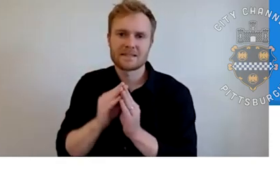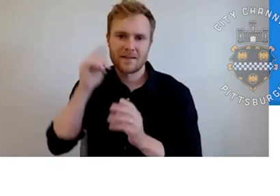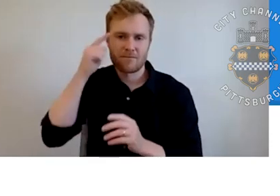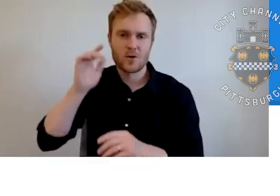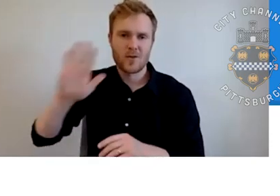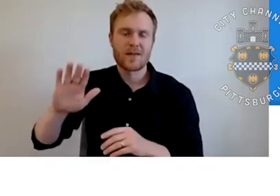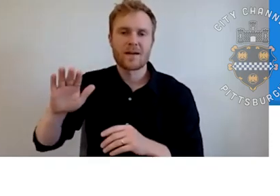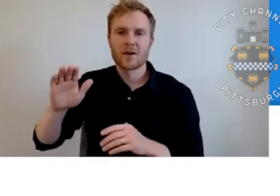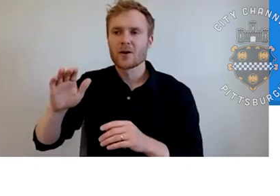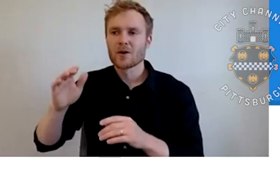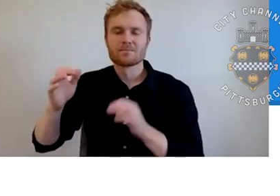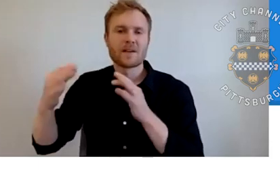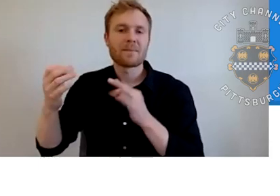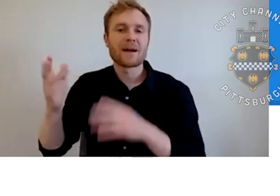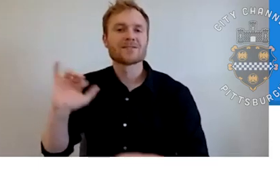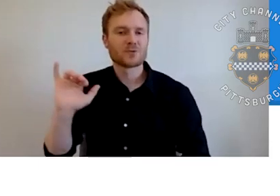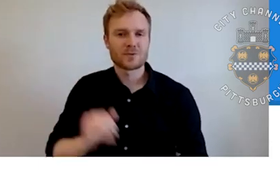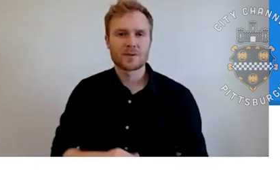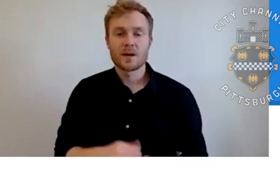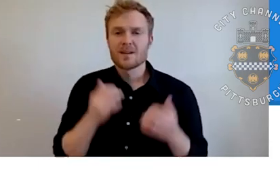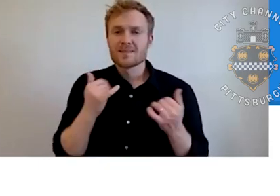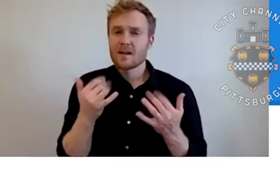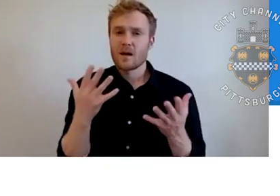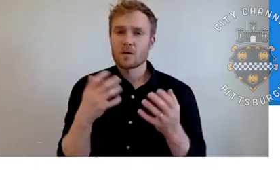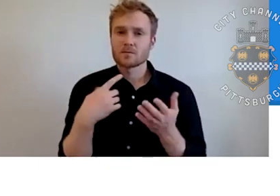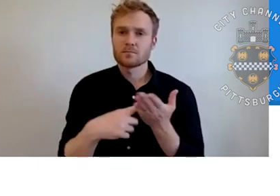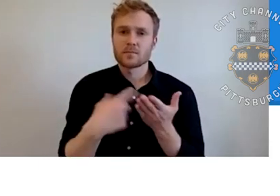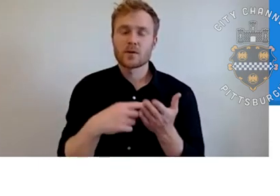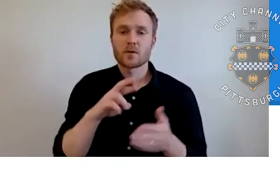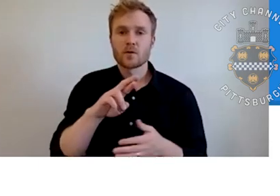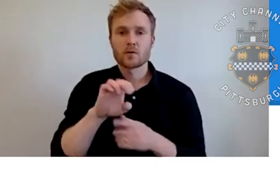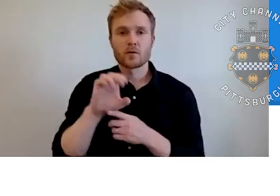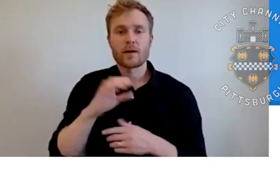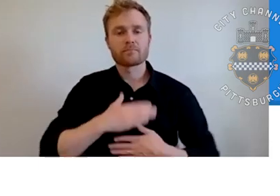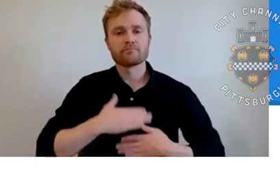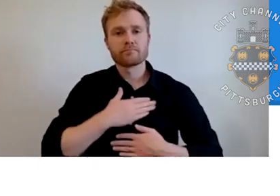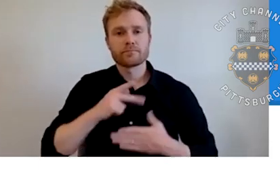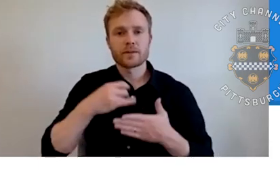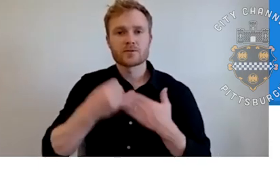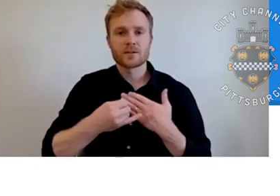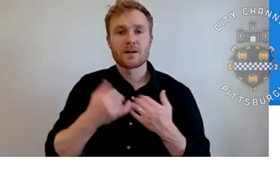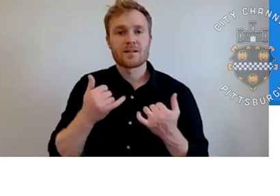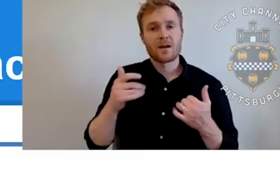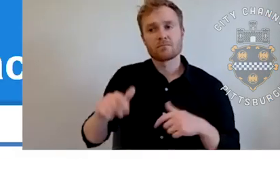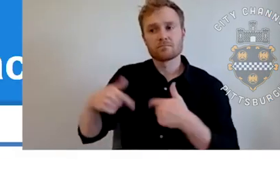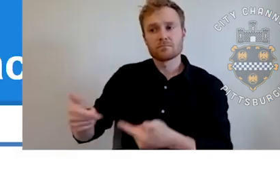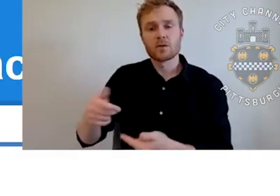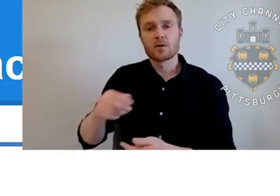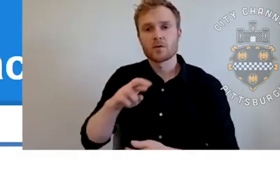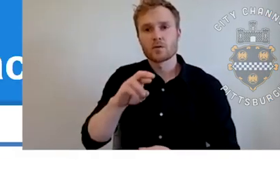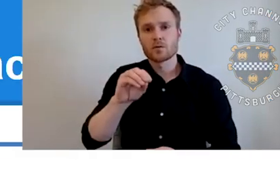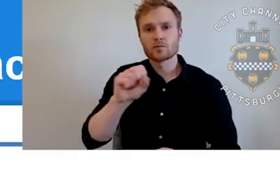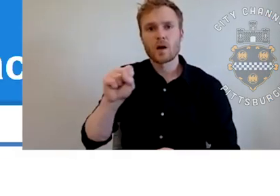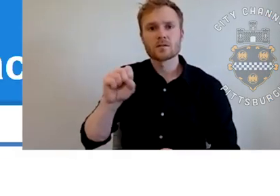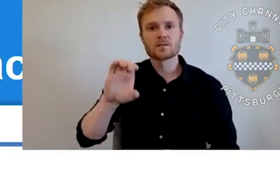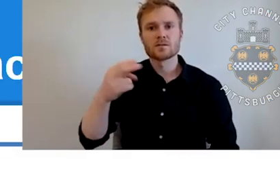Tonight, though, we wanted to get into our recreation projects. So at this time, I'm going to pass it over to Ross Chapman. I'm going to stop sharing my screen.